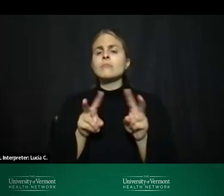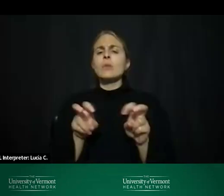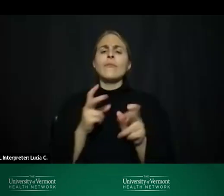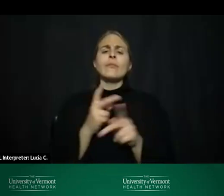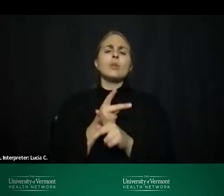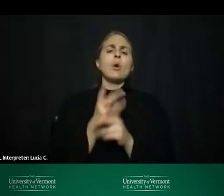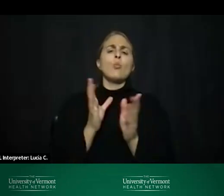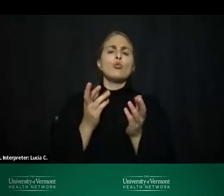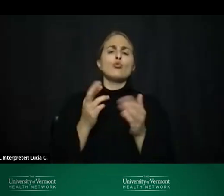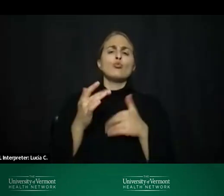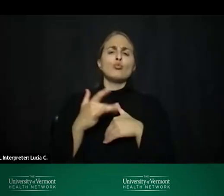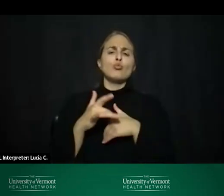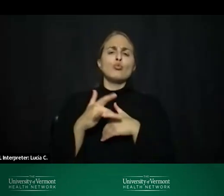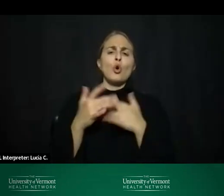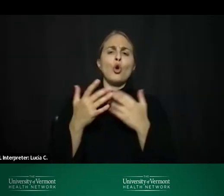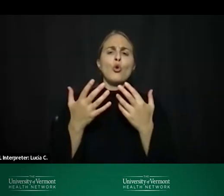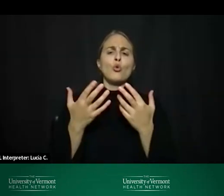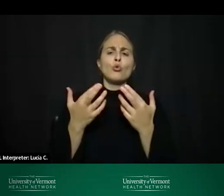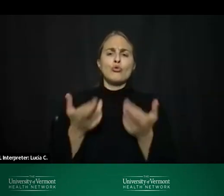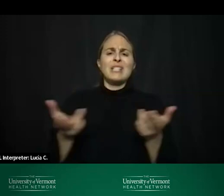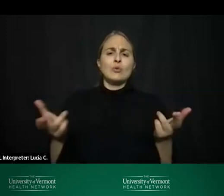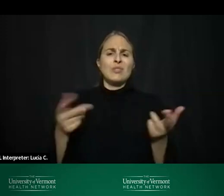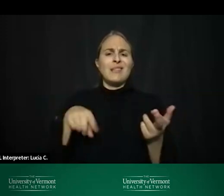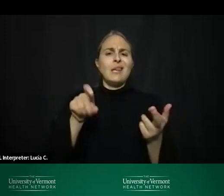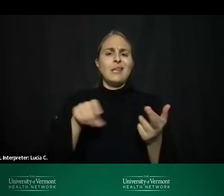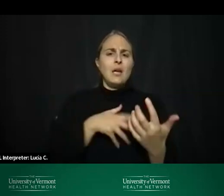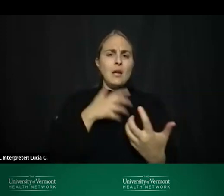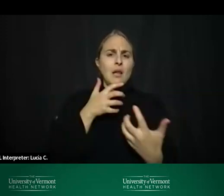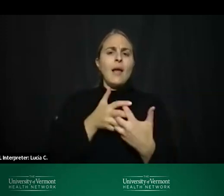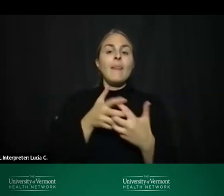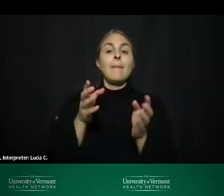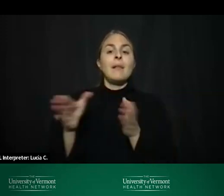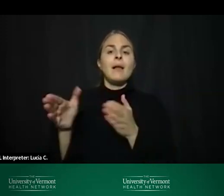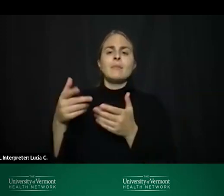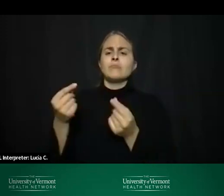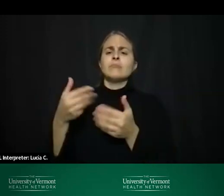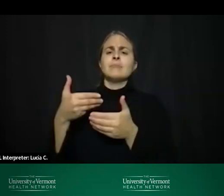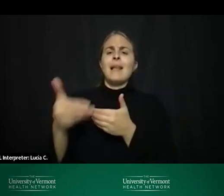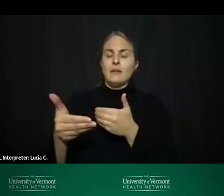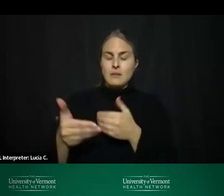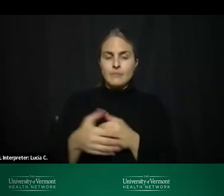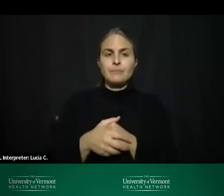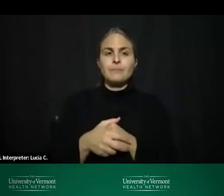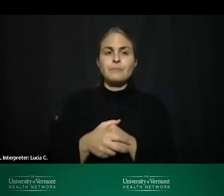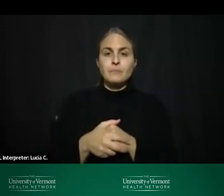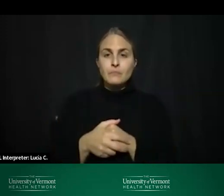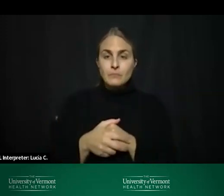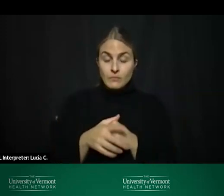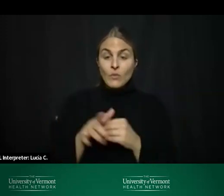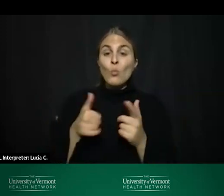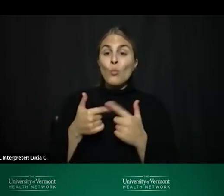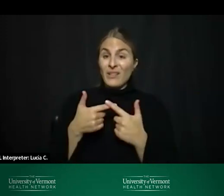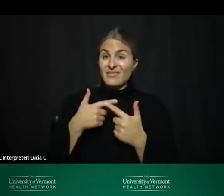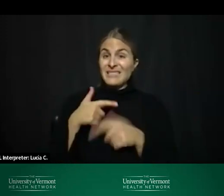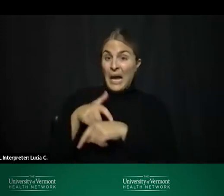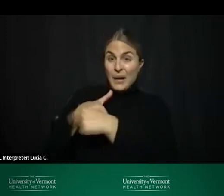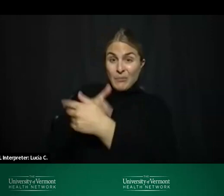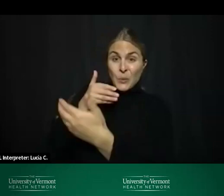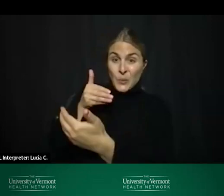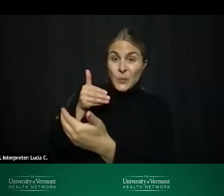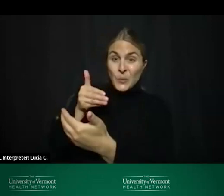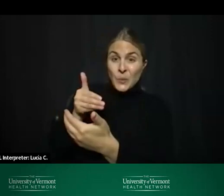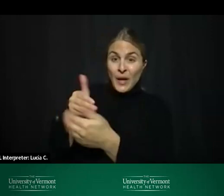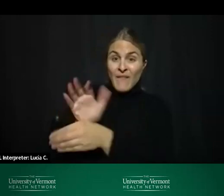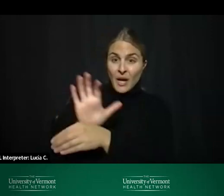resources they need and where they'll be going next uh as it approaches five o'clock we